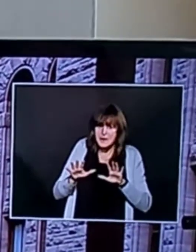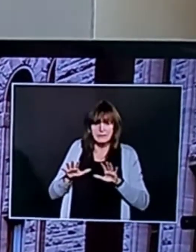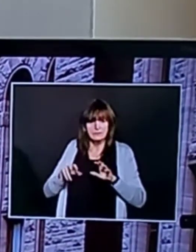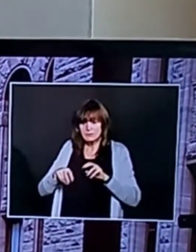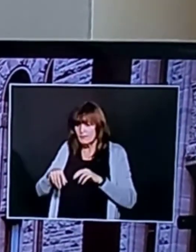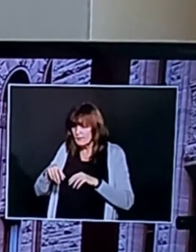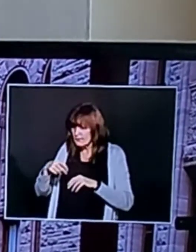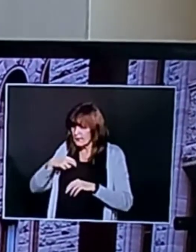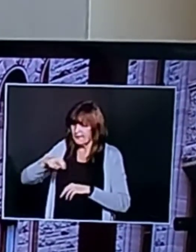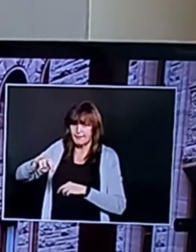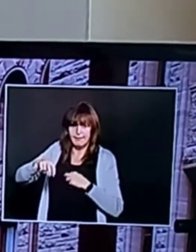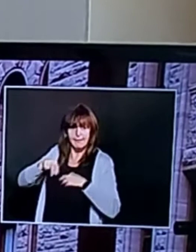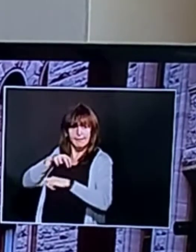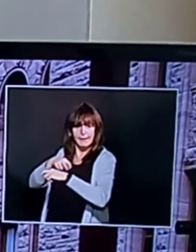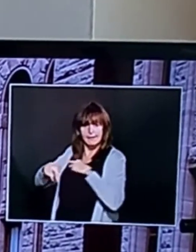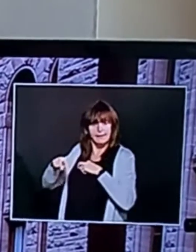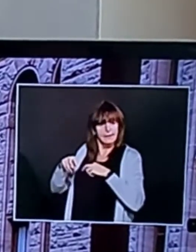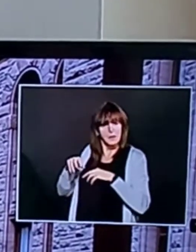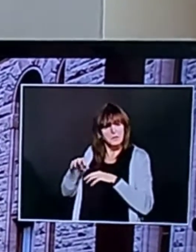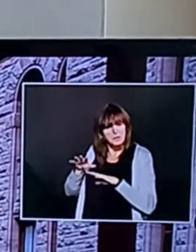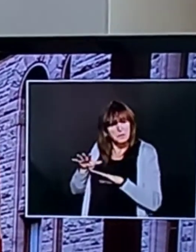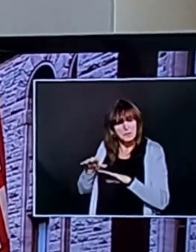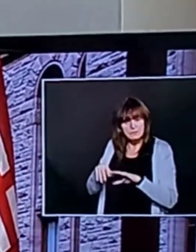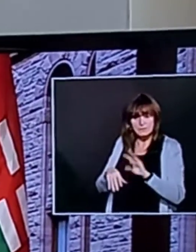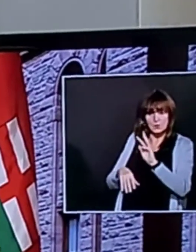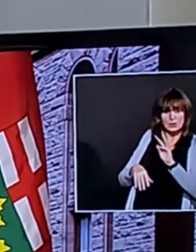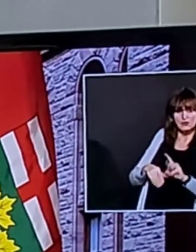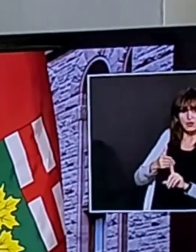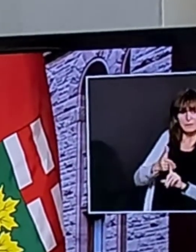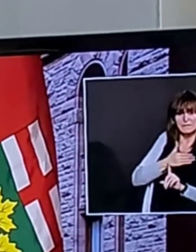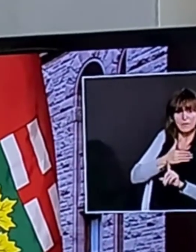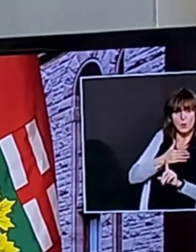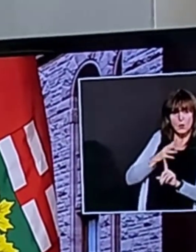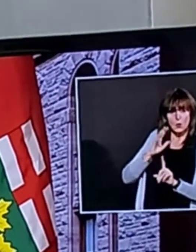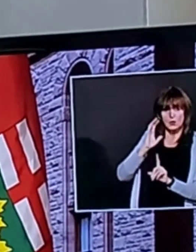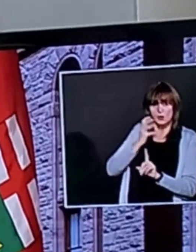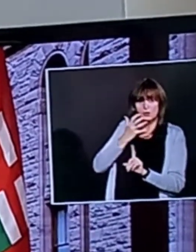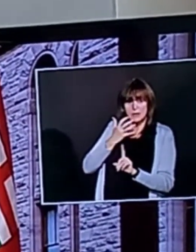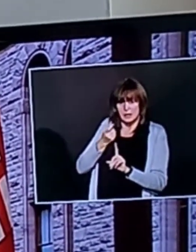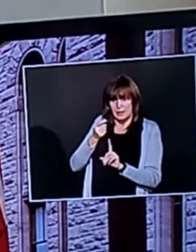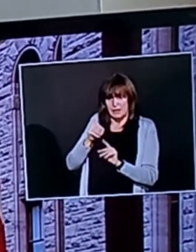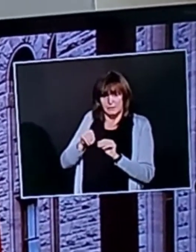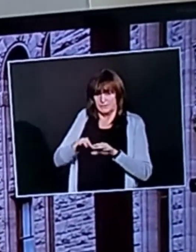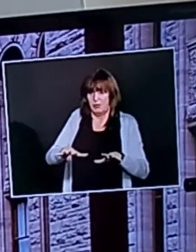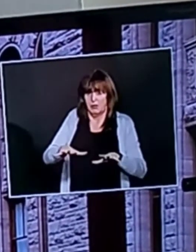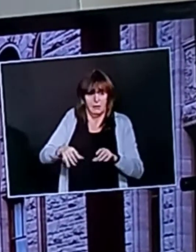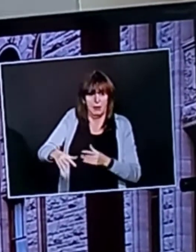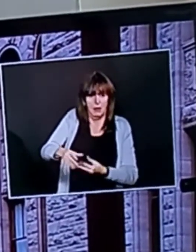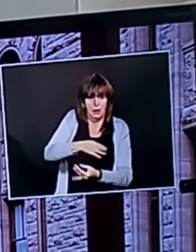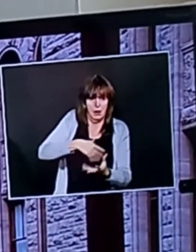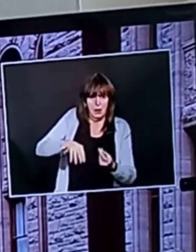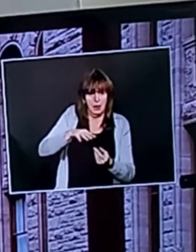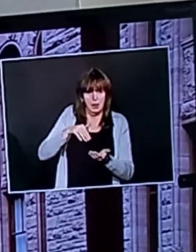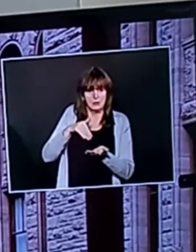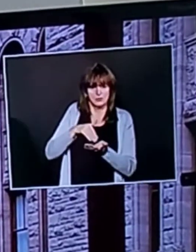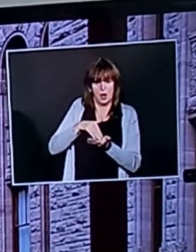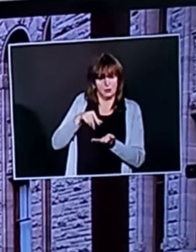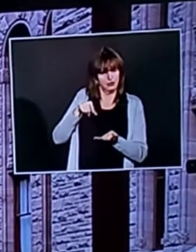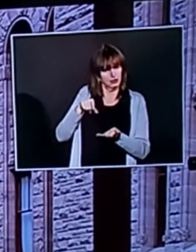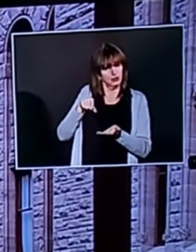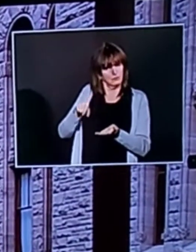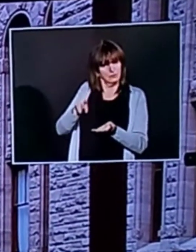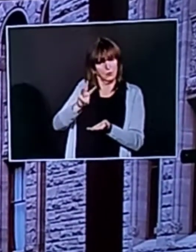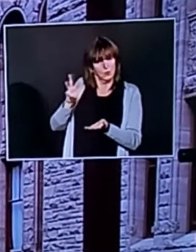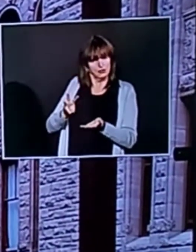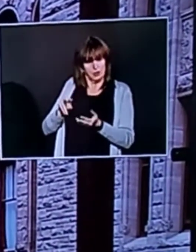windsor just before christmas and we know that's a concern to the medical officer there and he has made it clear that he's going to keep the schools